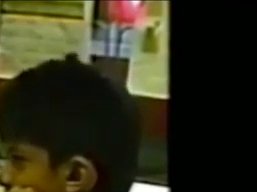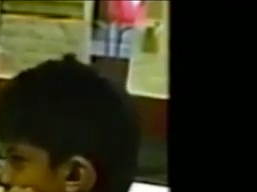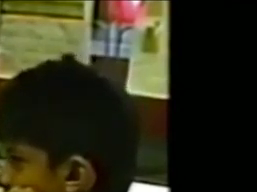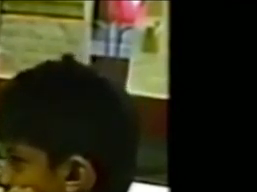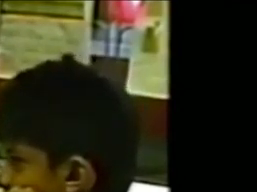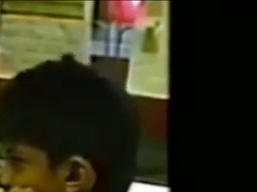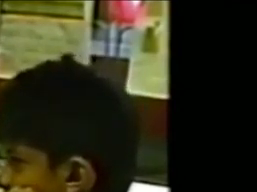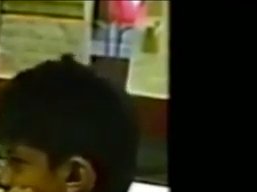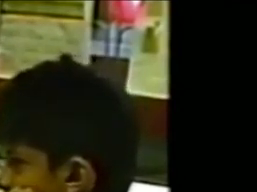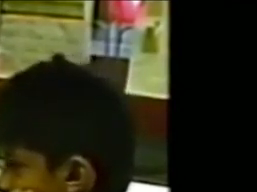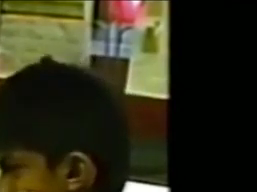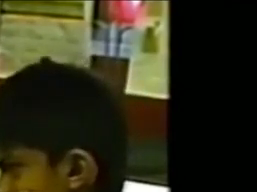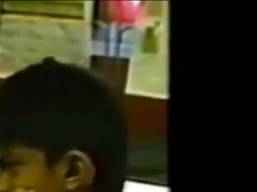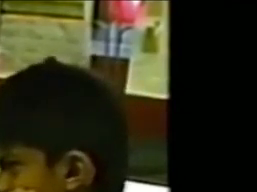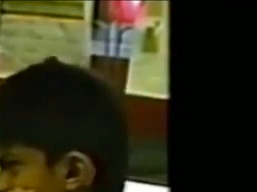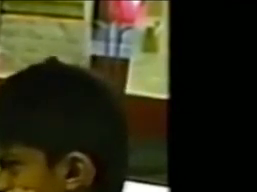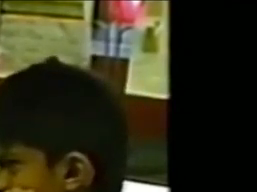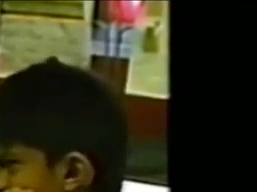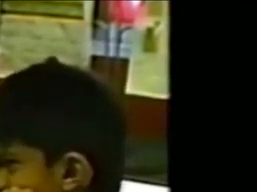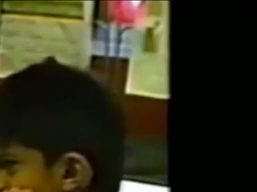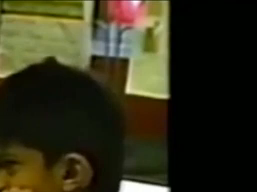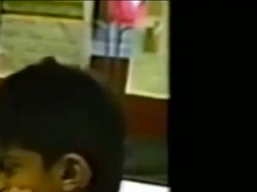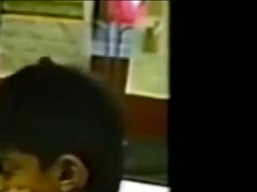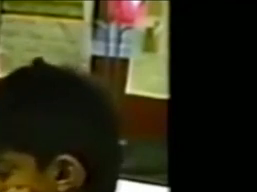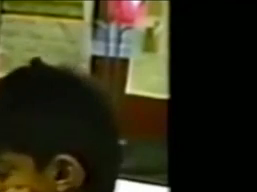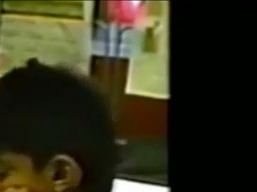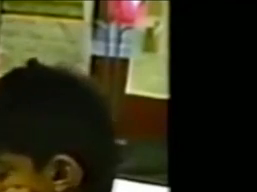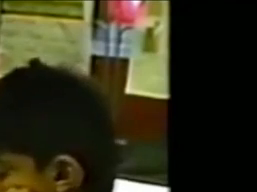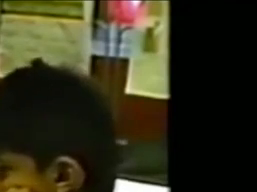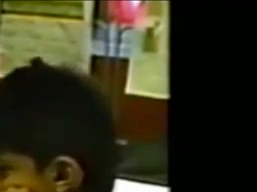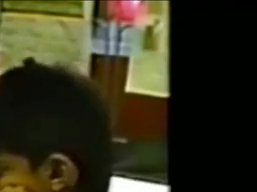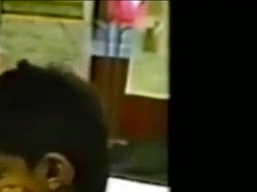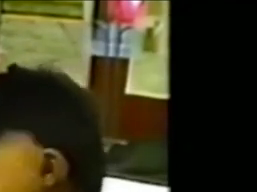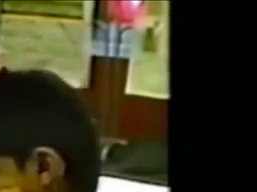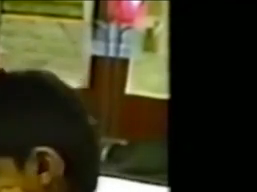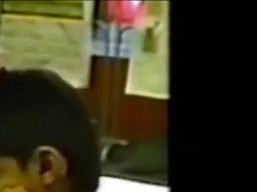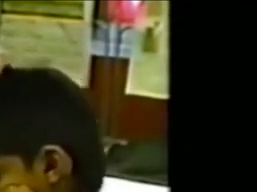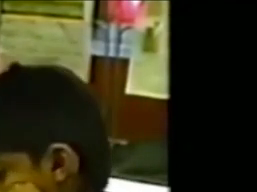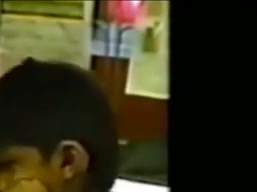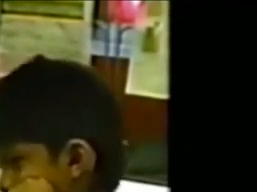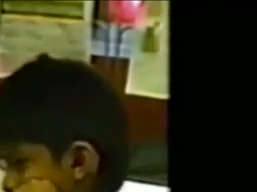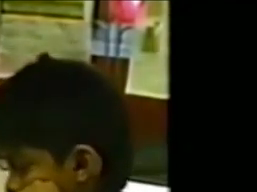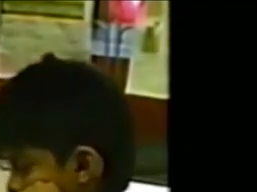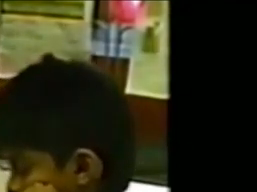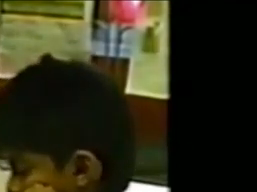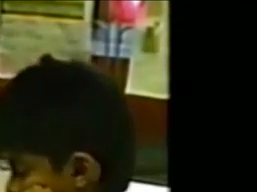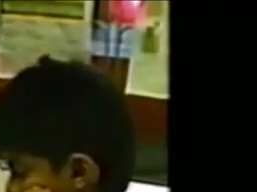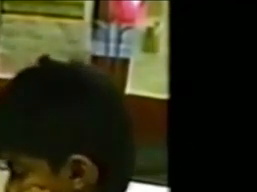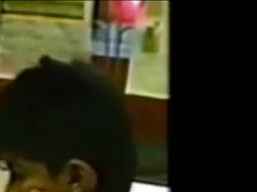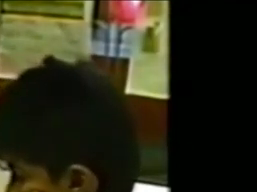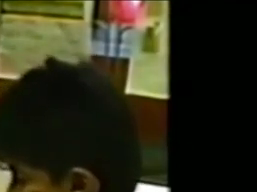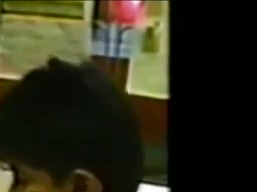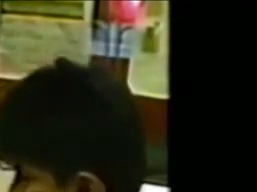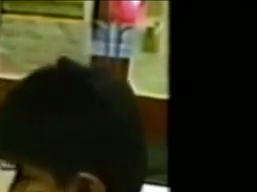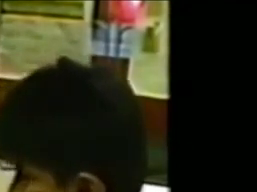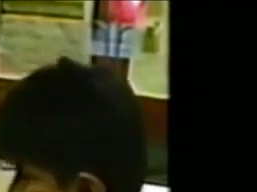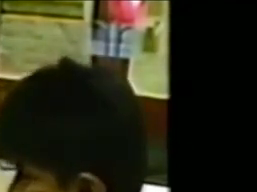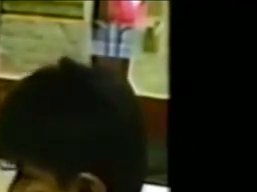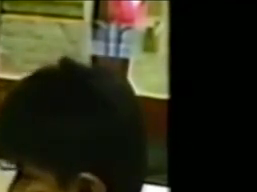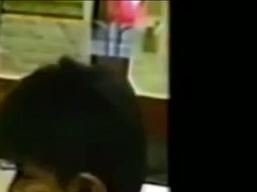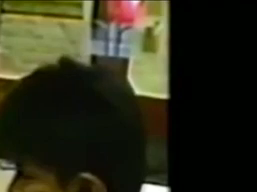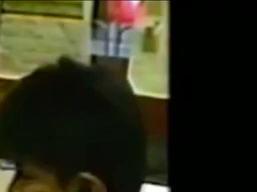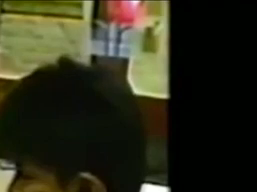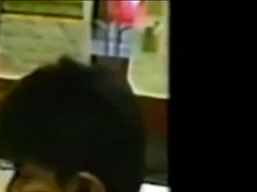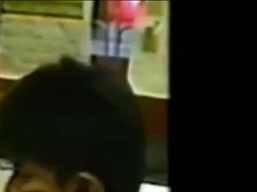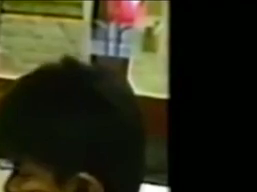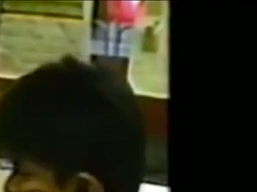Who got the most? You did, yourself. Congratulations. And you